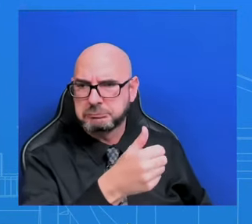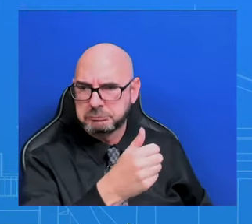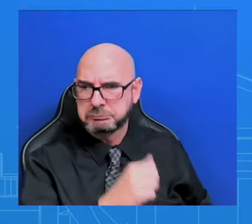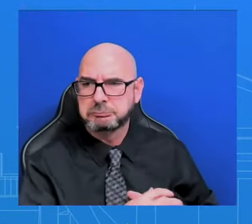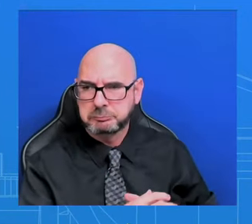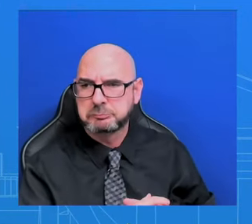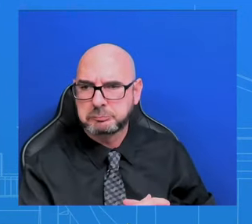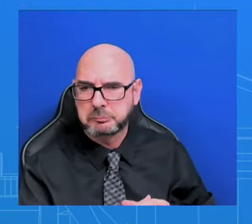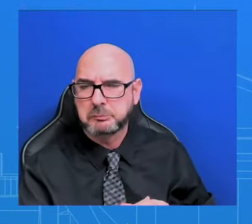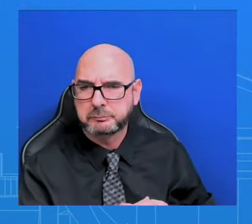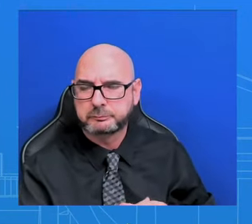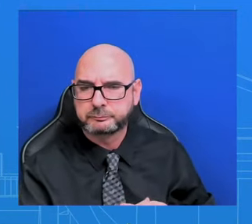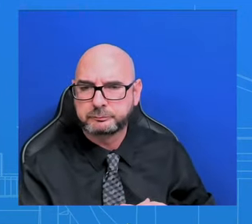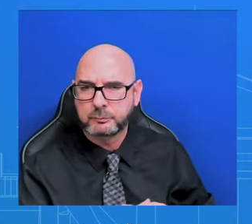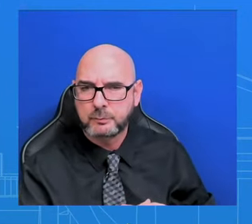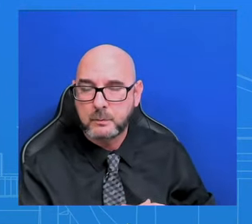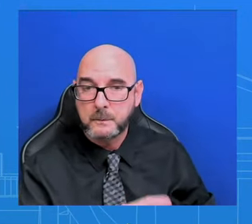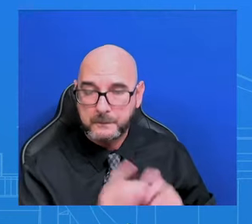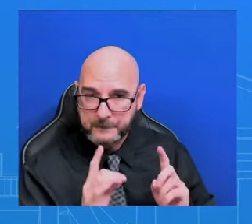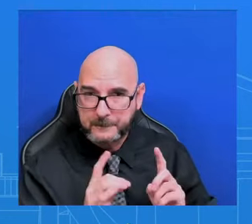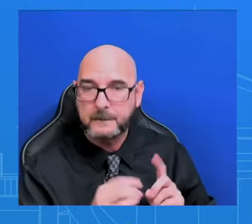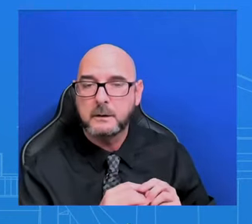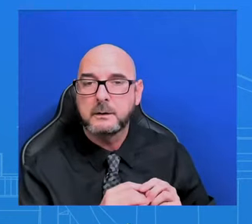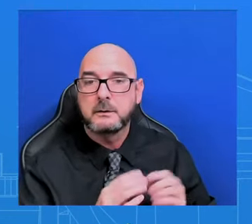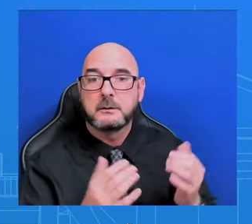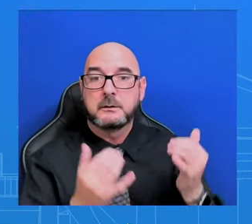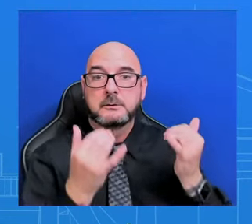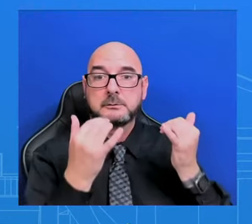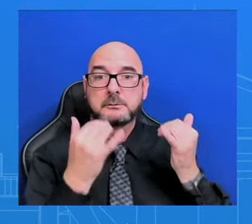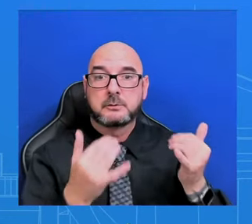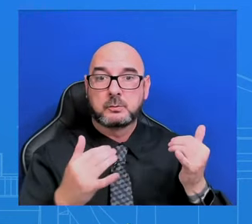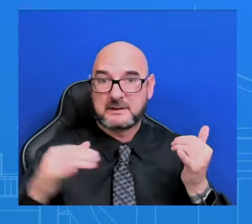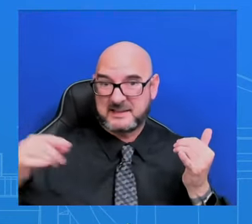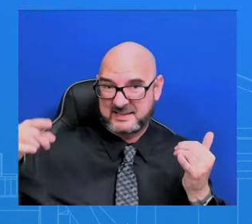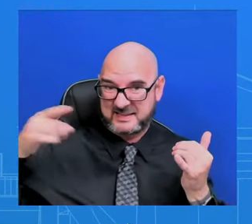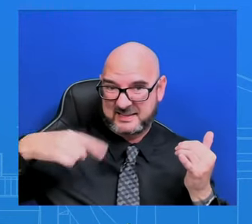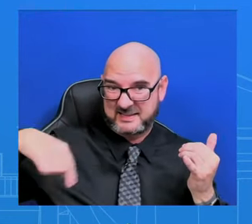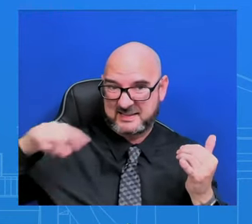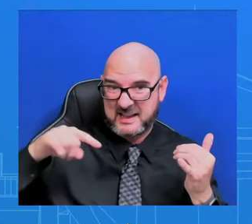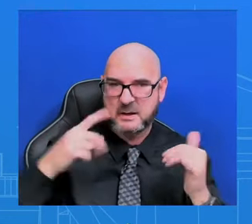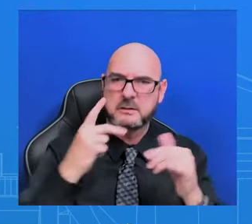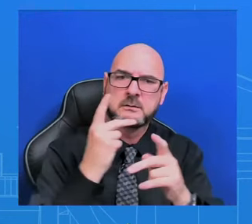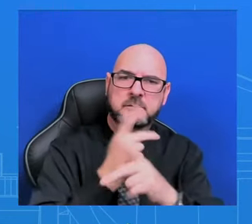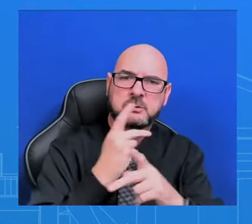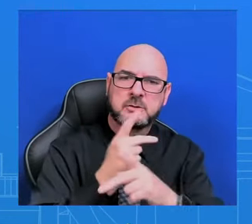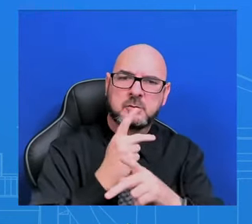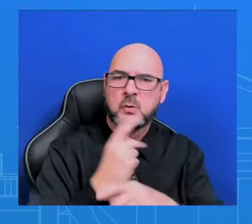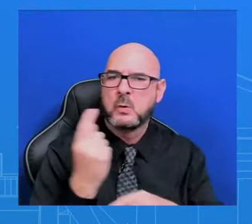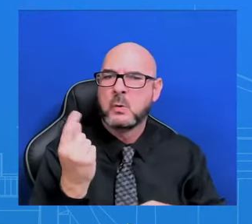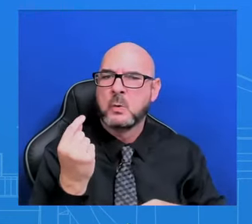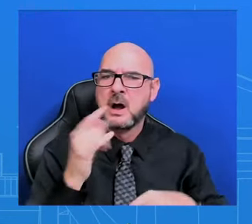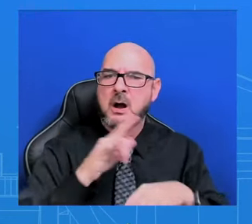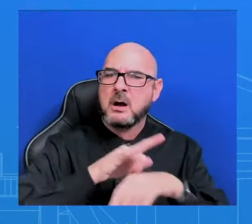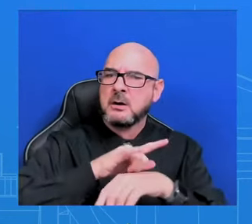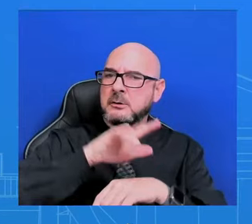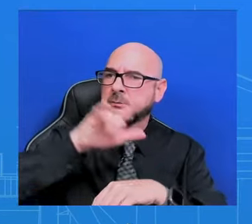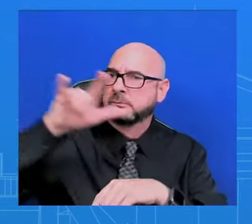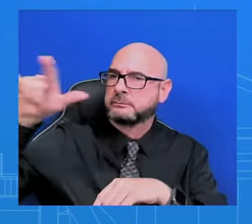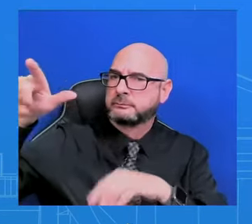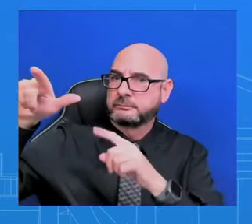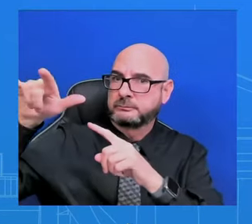mathematical analysis that we're conducting at an agency level to judge the impact of